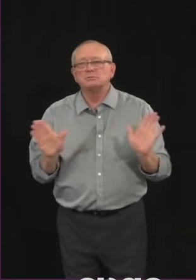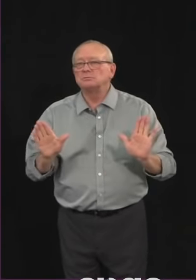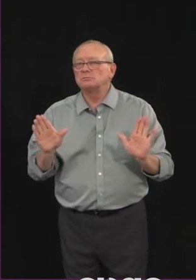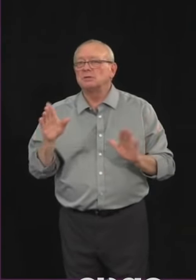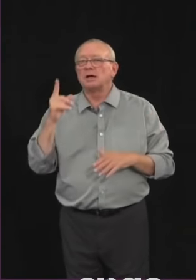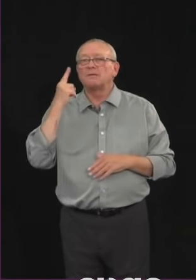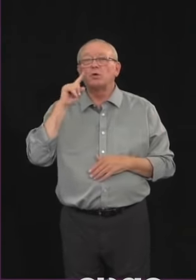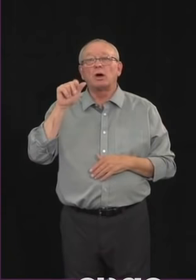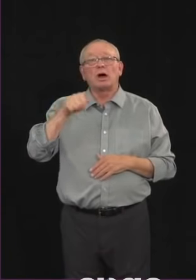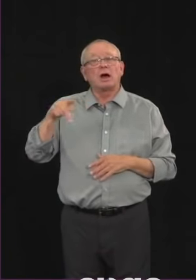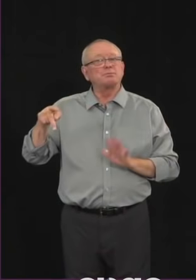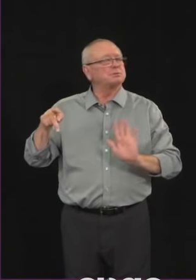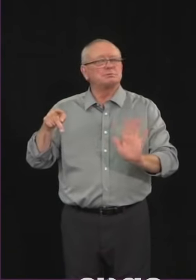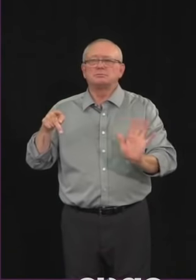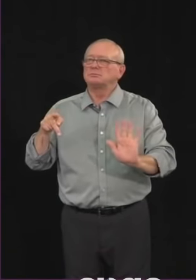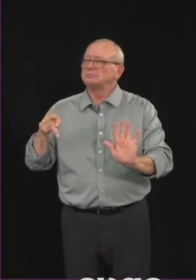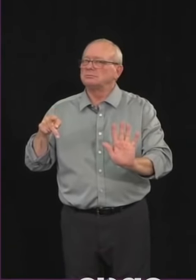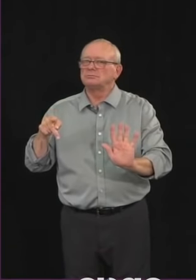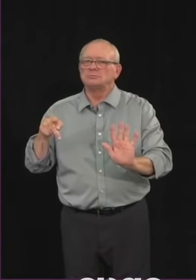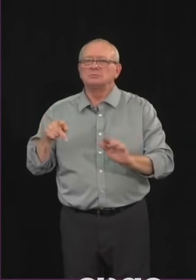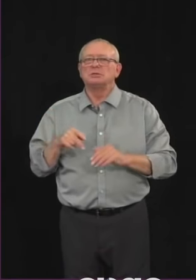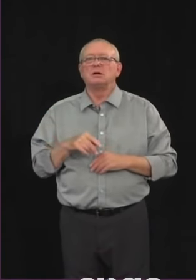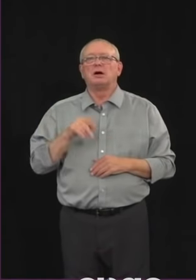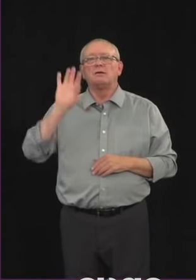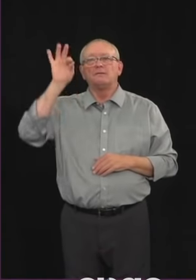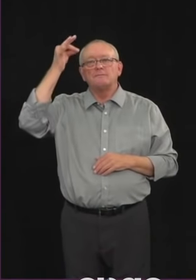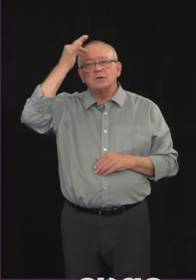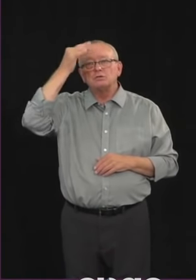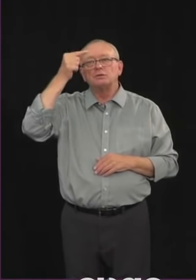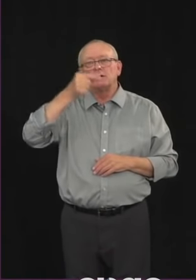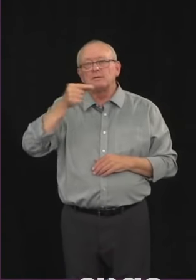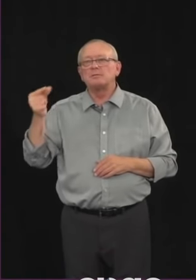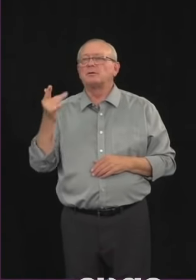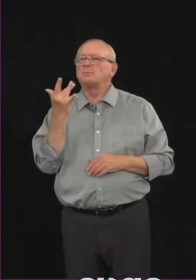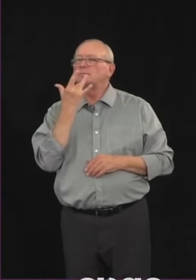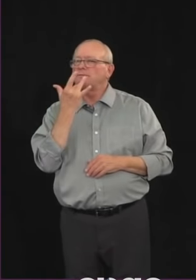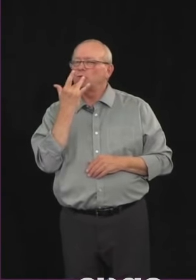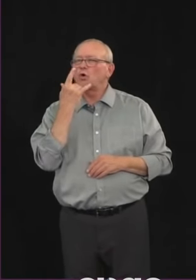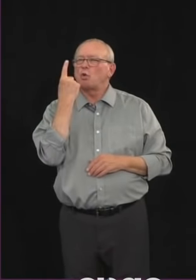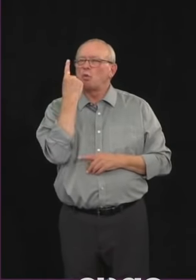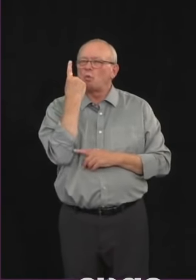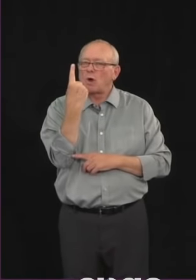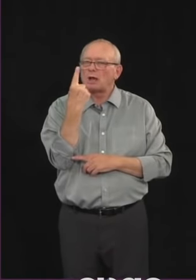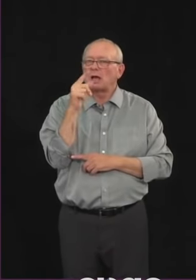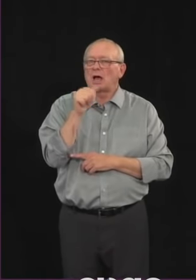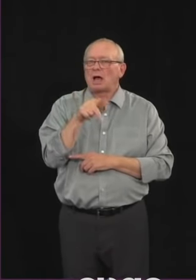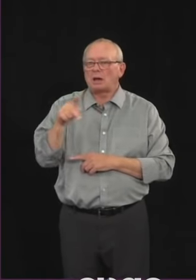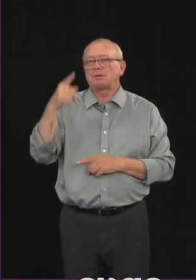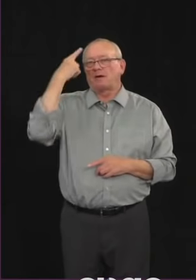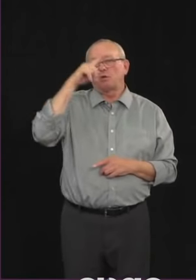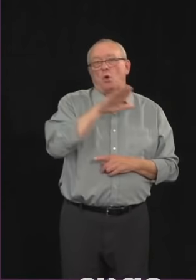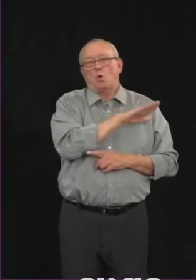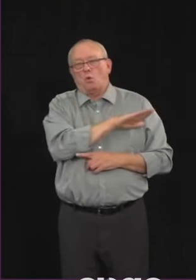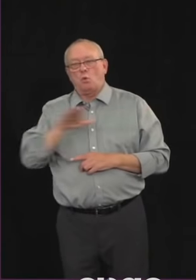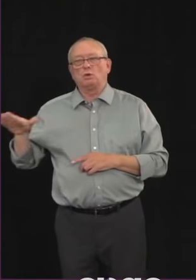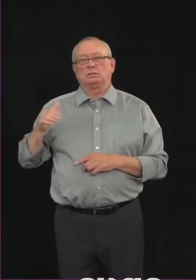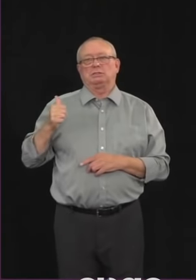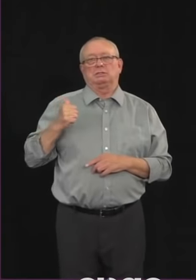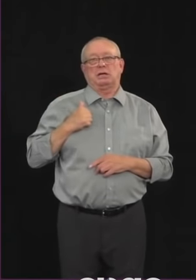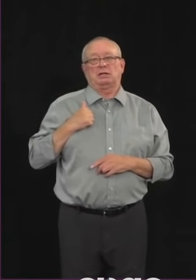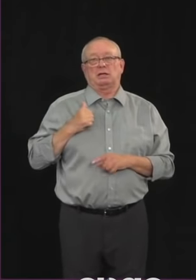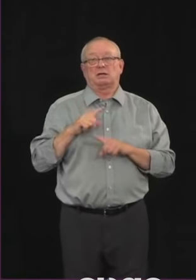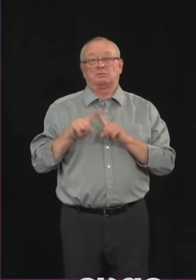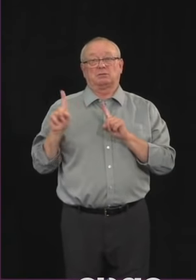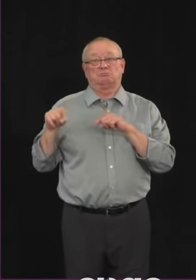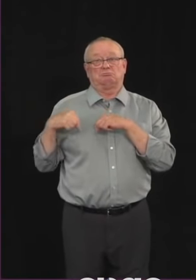cooperation on a single national platform but I don't, there isn't one. And Alberta is chairing